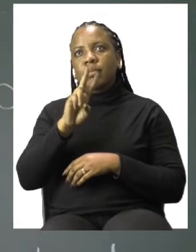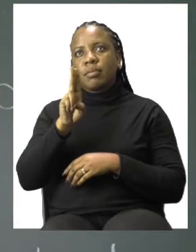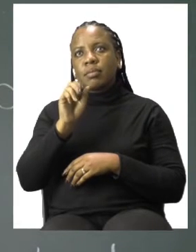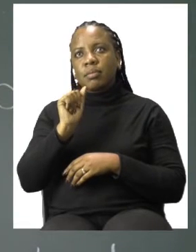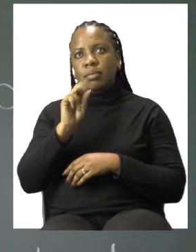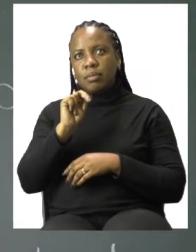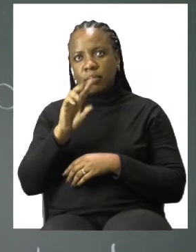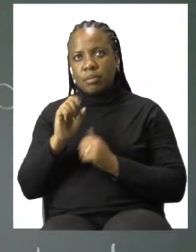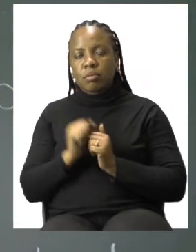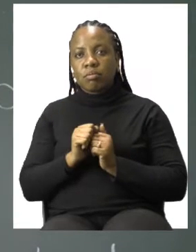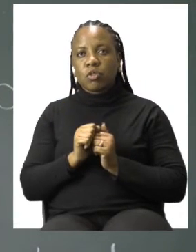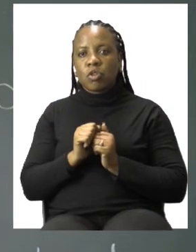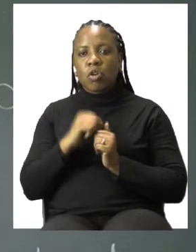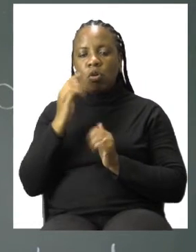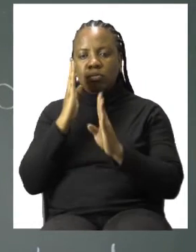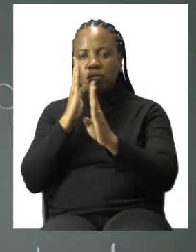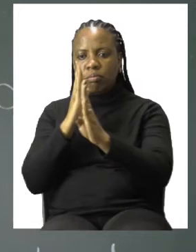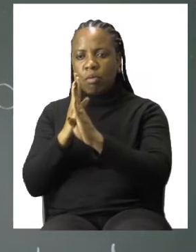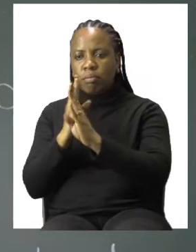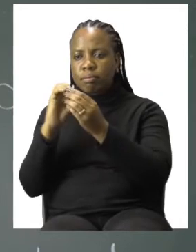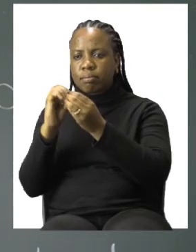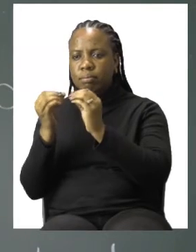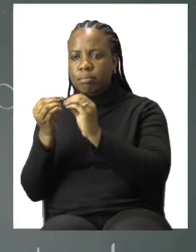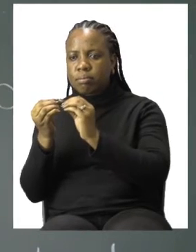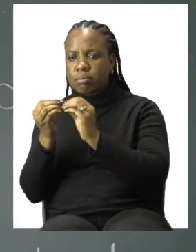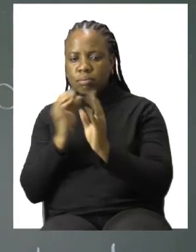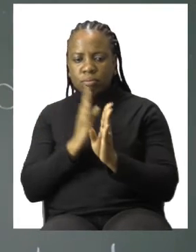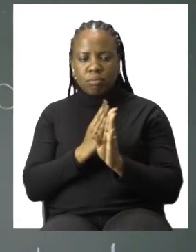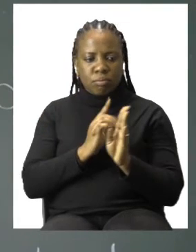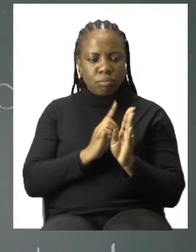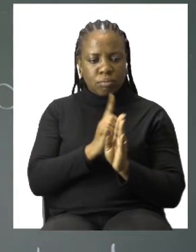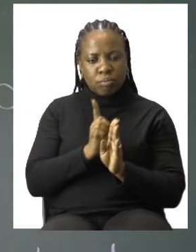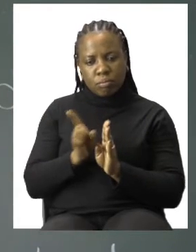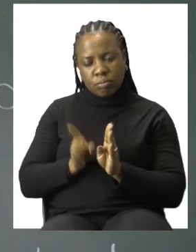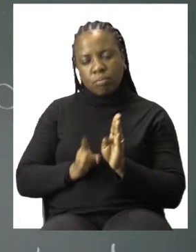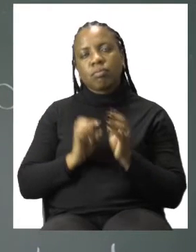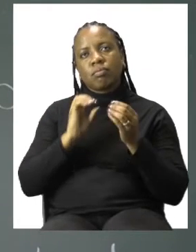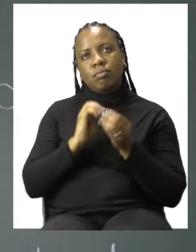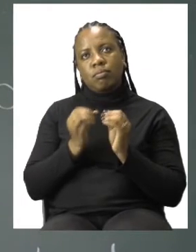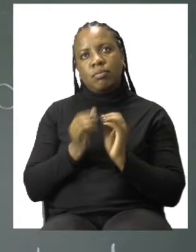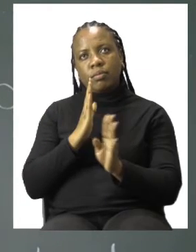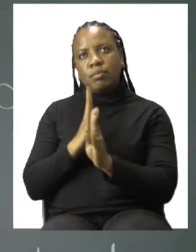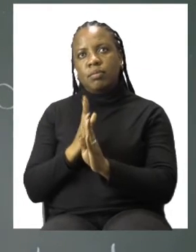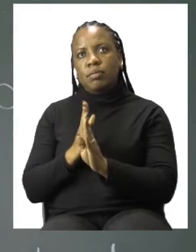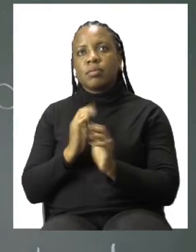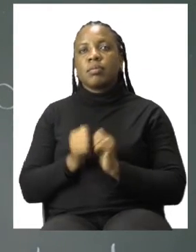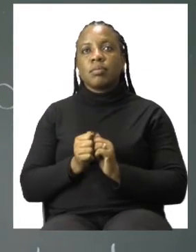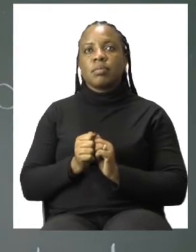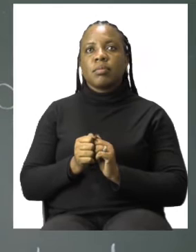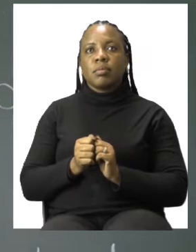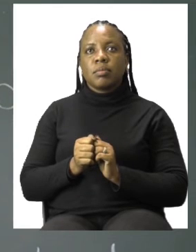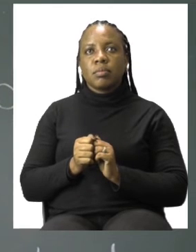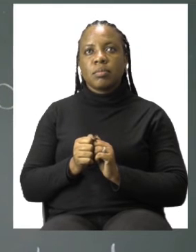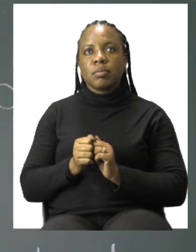minute hand, which actually touches half of the number. So when you're looking at a clock, the